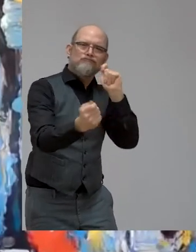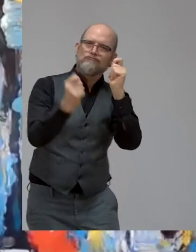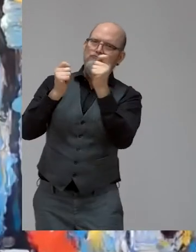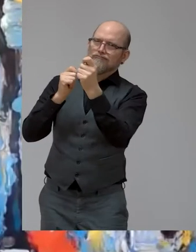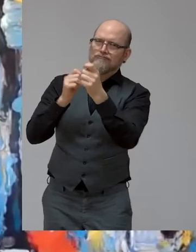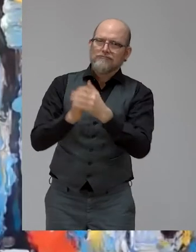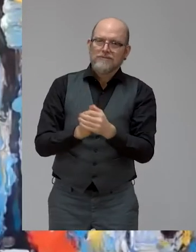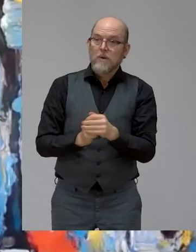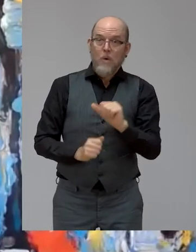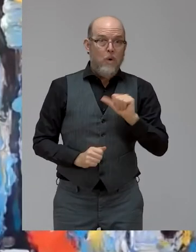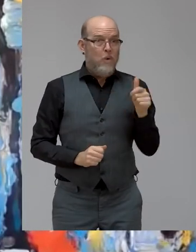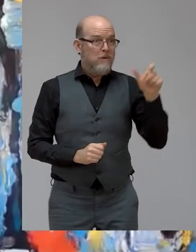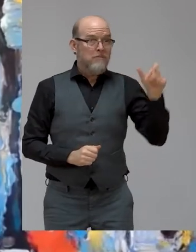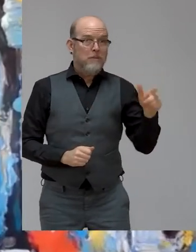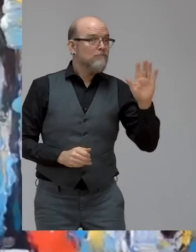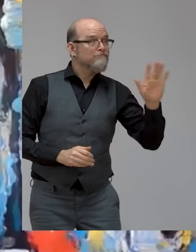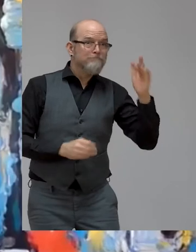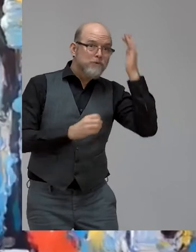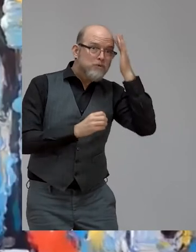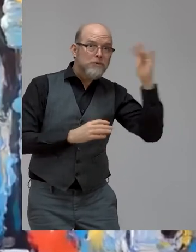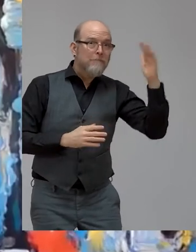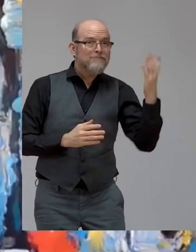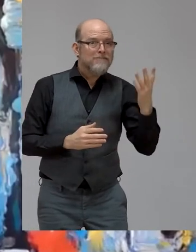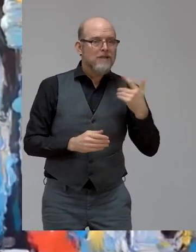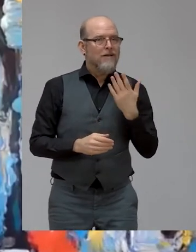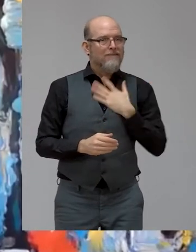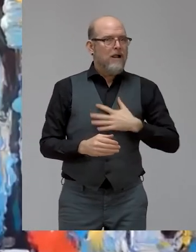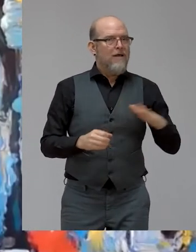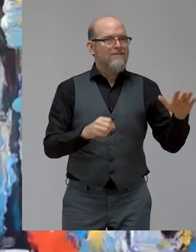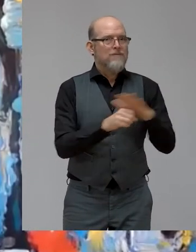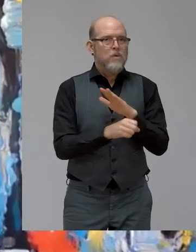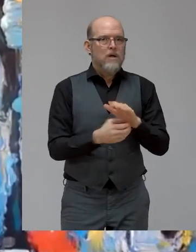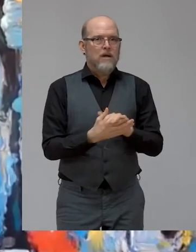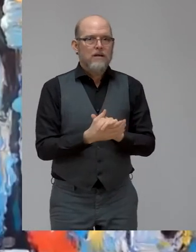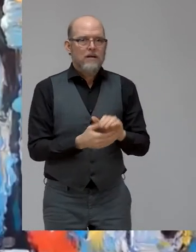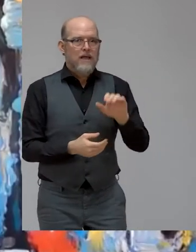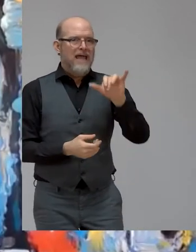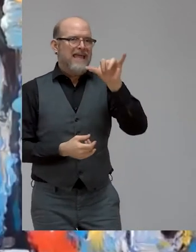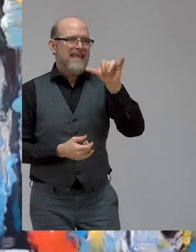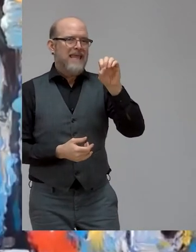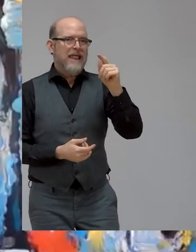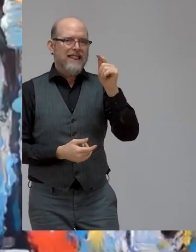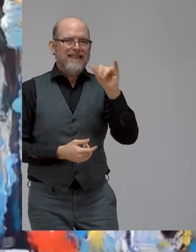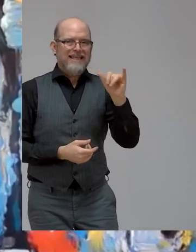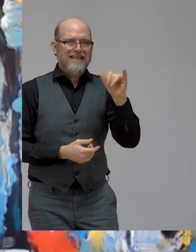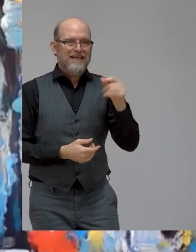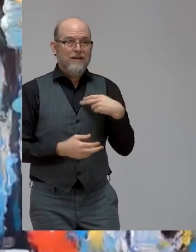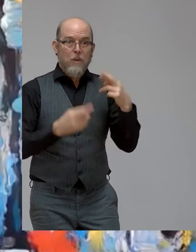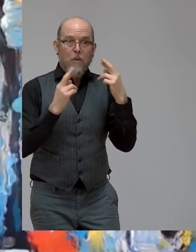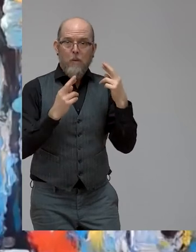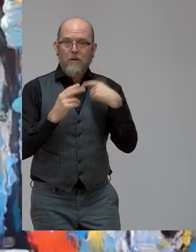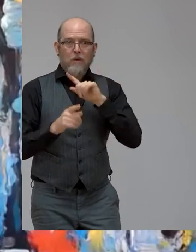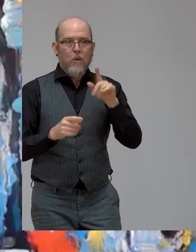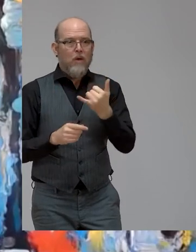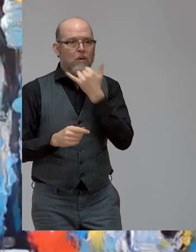Yeti is the name, but I'm going to say the full name and I hope I won't make mistakes in pronunciation. Yet Nebresh